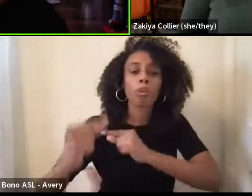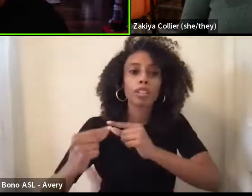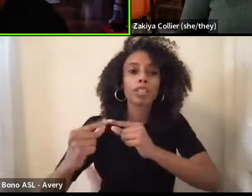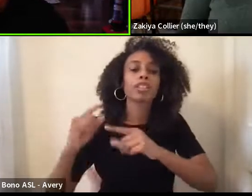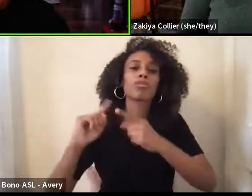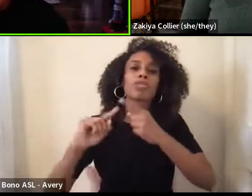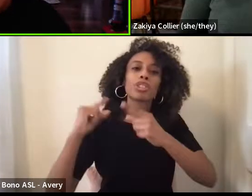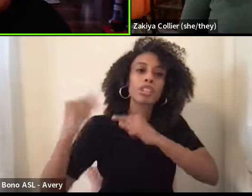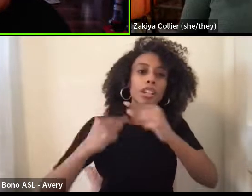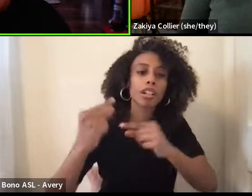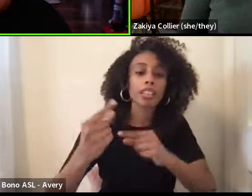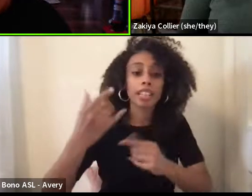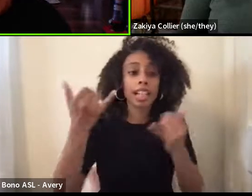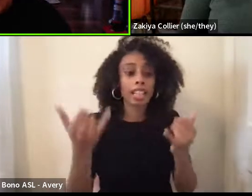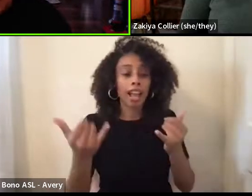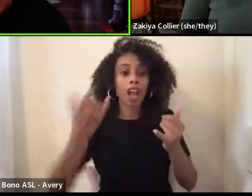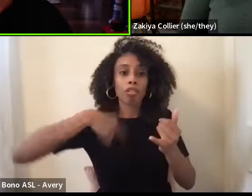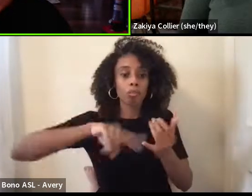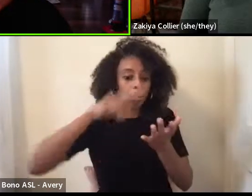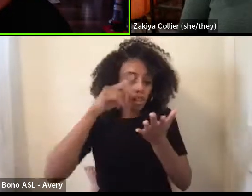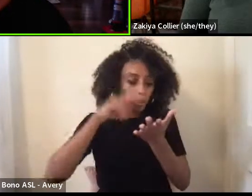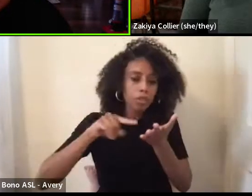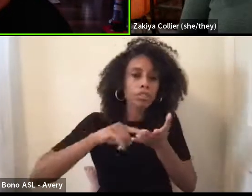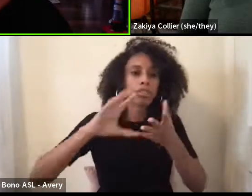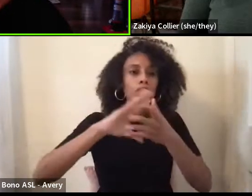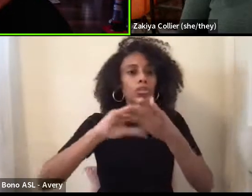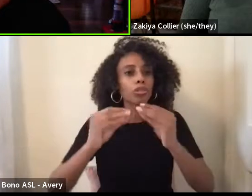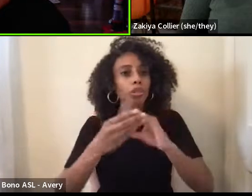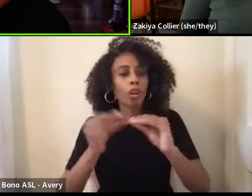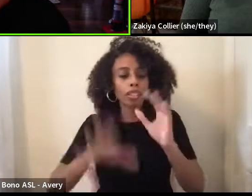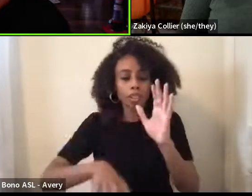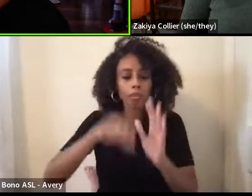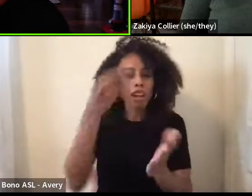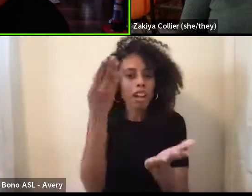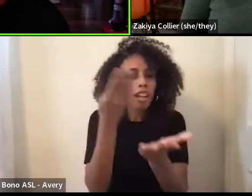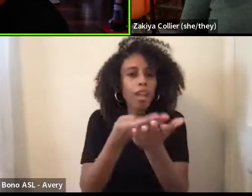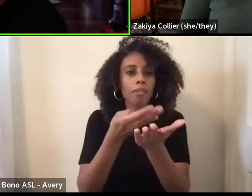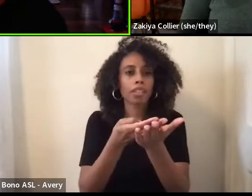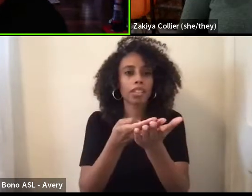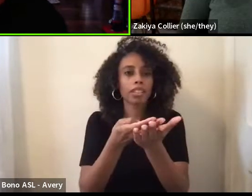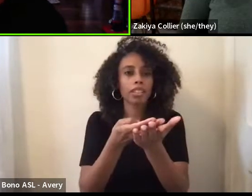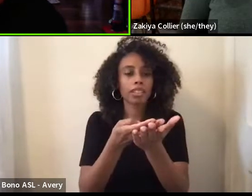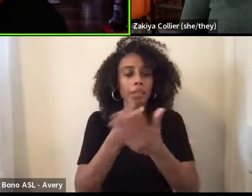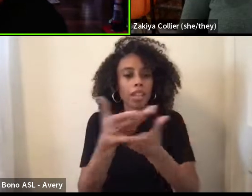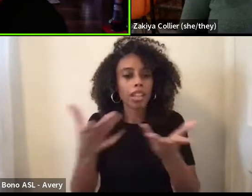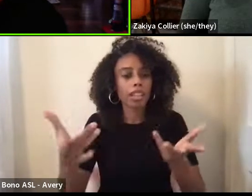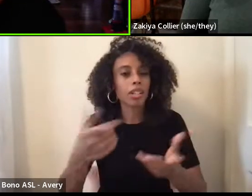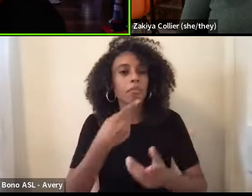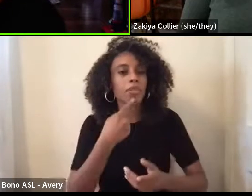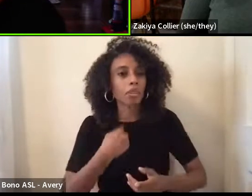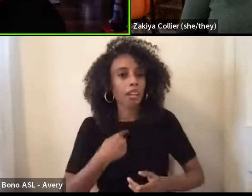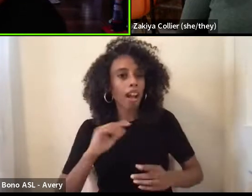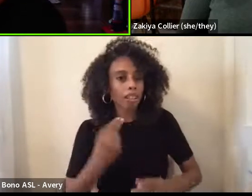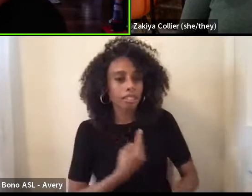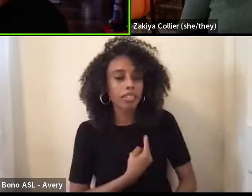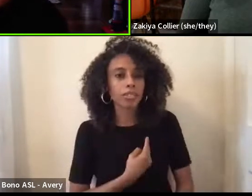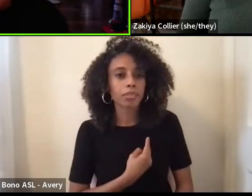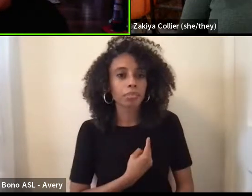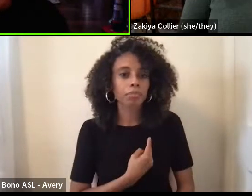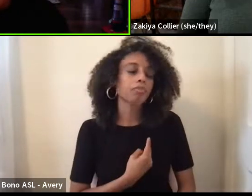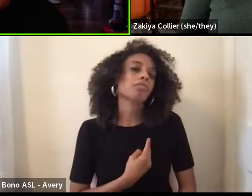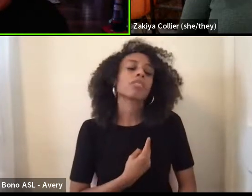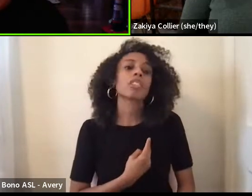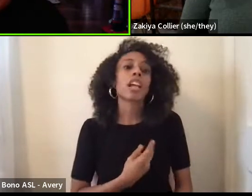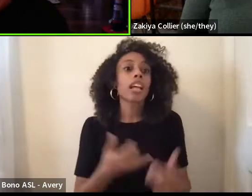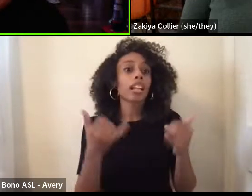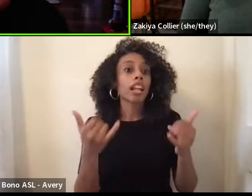we get to research those stories to find evidence of the things that were being said to us. And that brings me